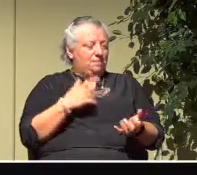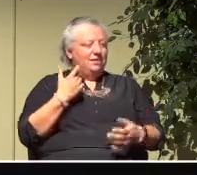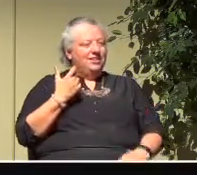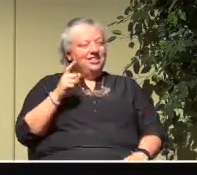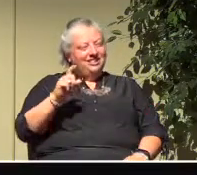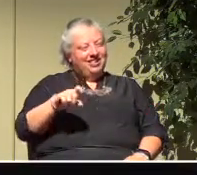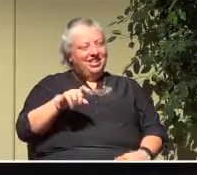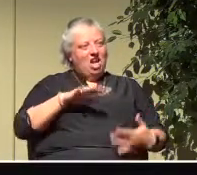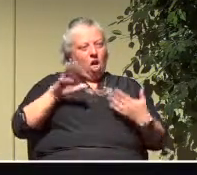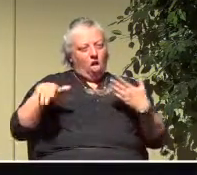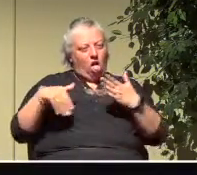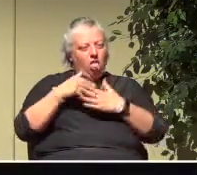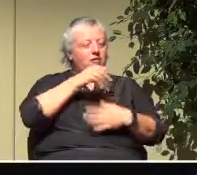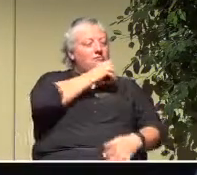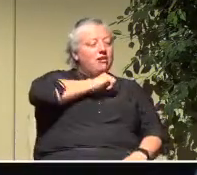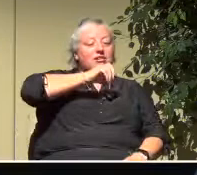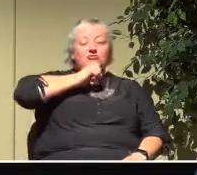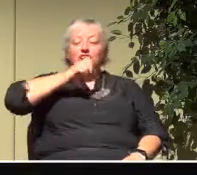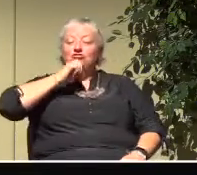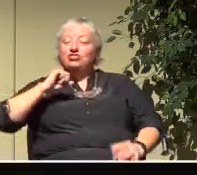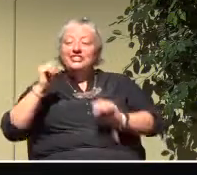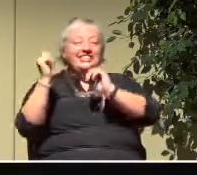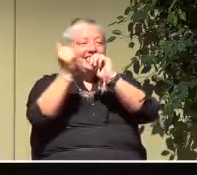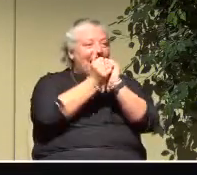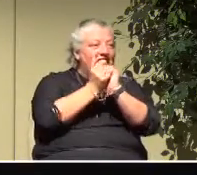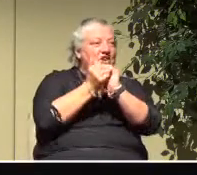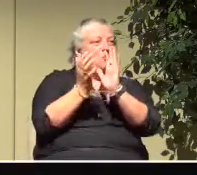generations together praising God.